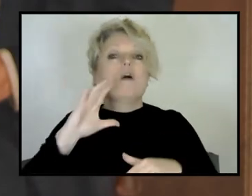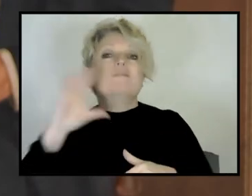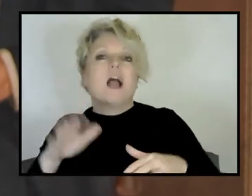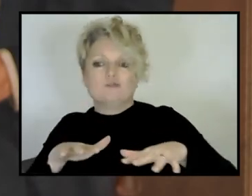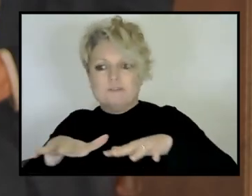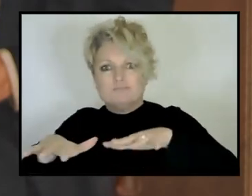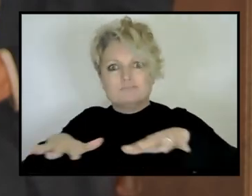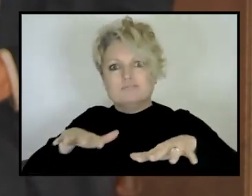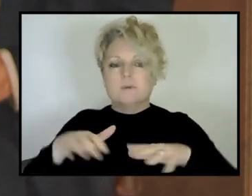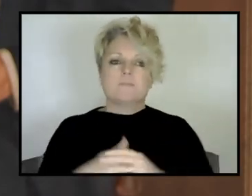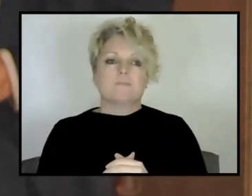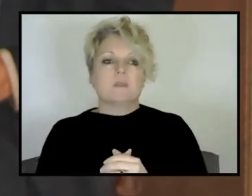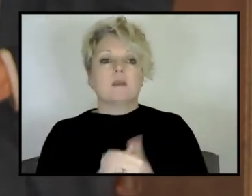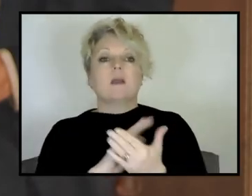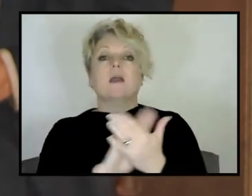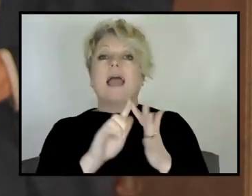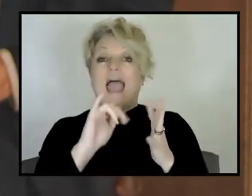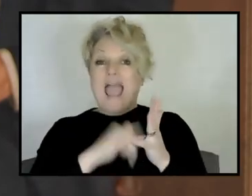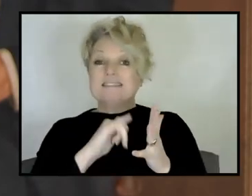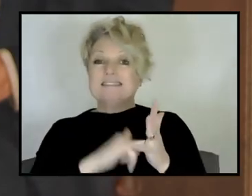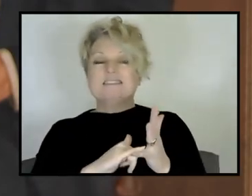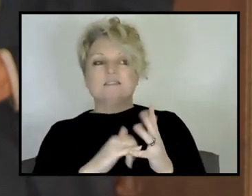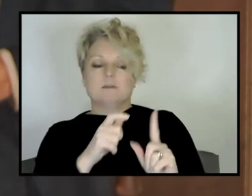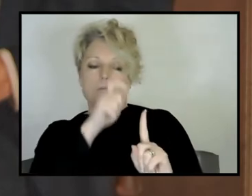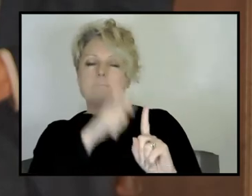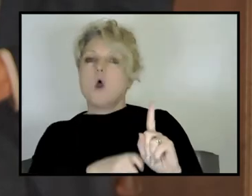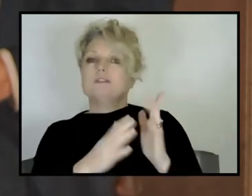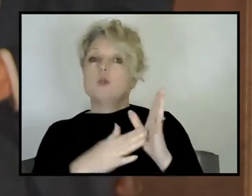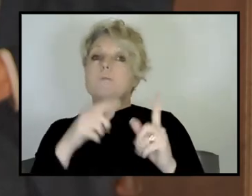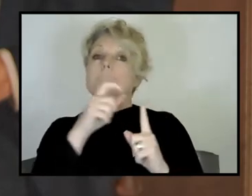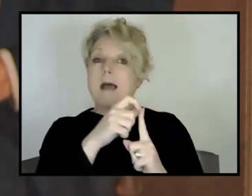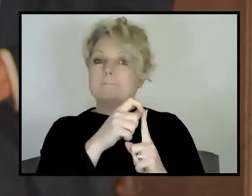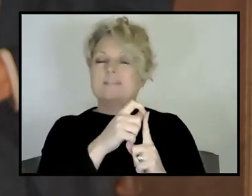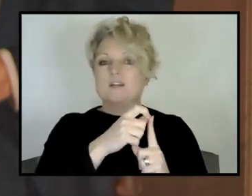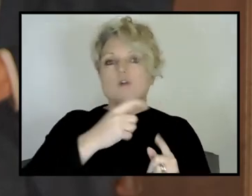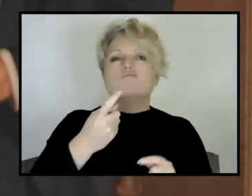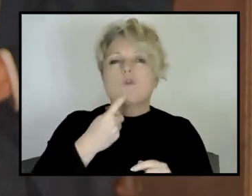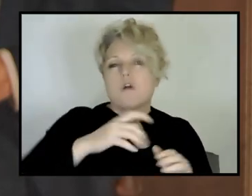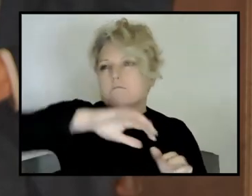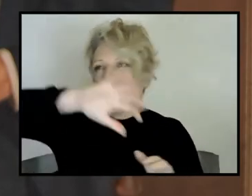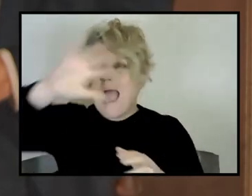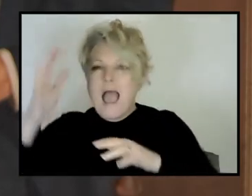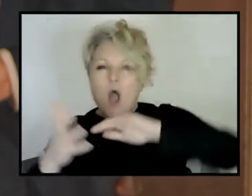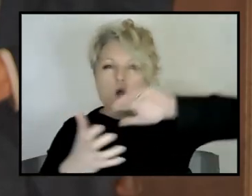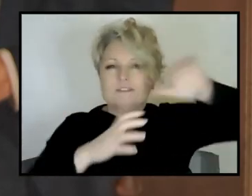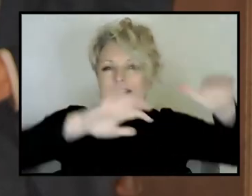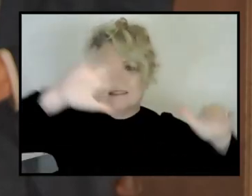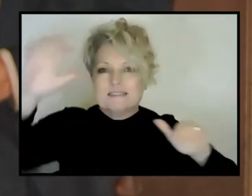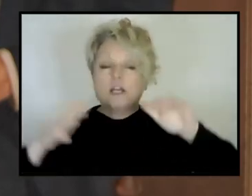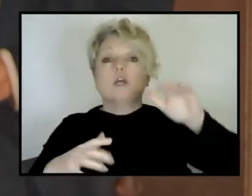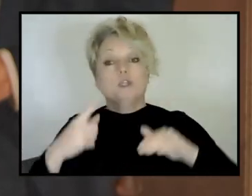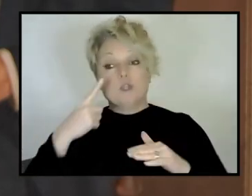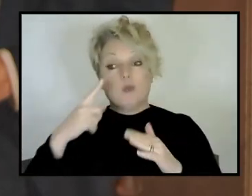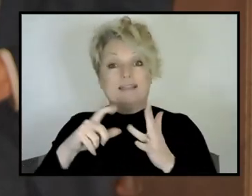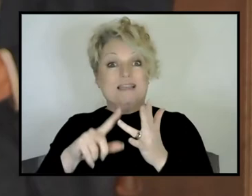and Hess as well. Hess mapped the, the spreading centers, these big mountain ranges that went up the axis of the oceans. And they were, they